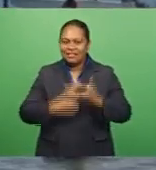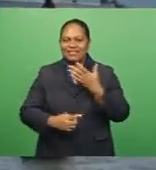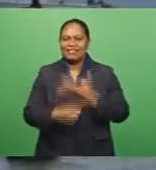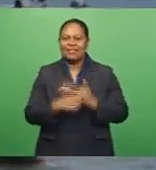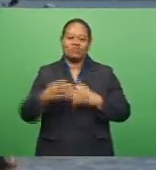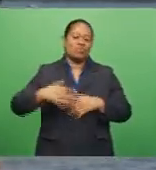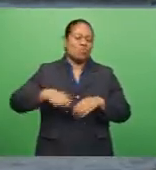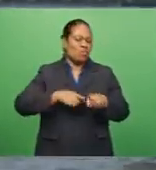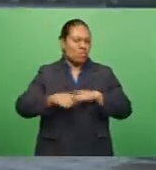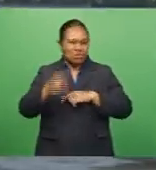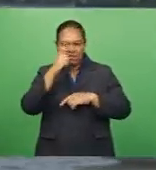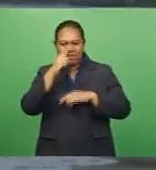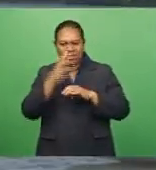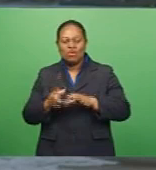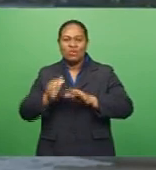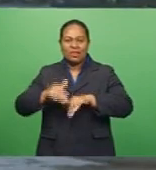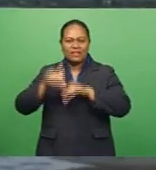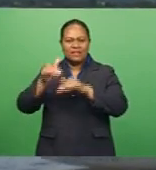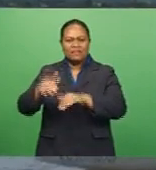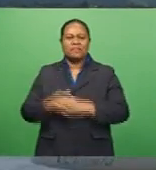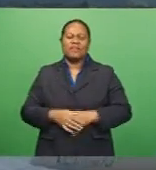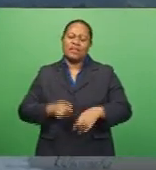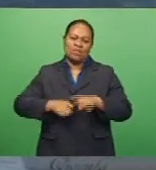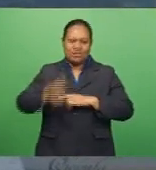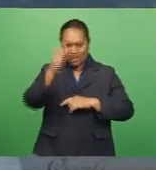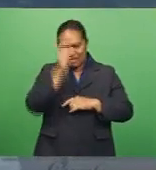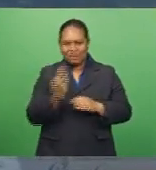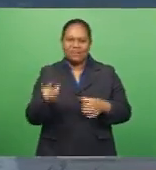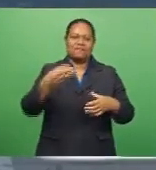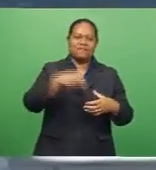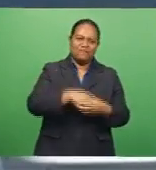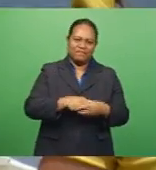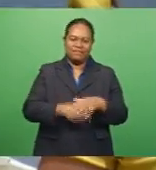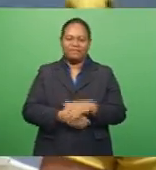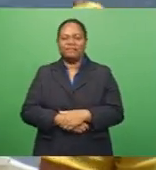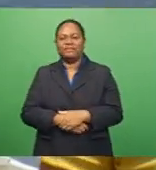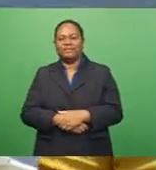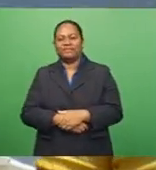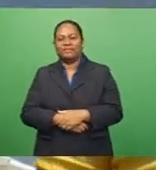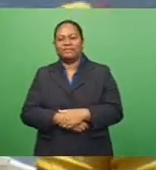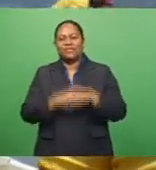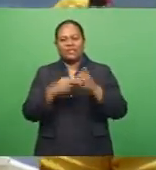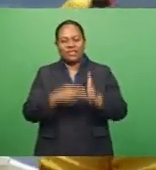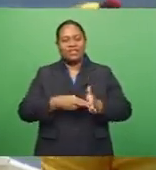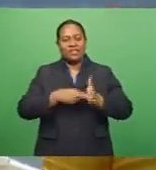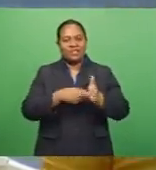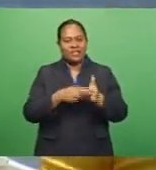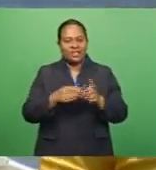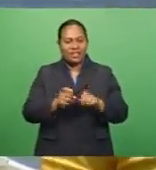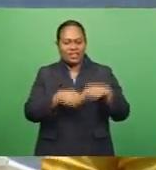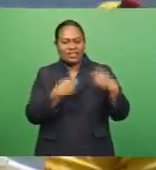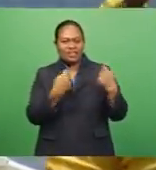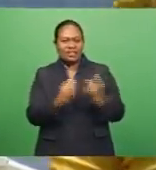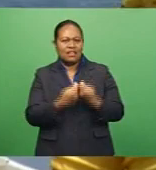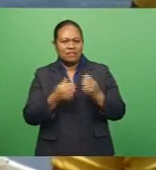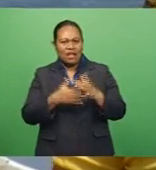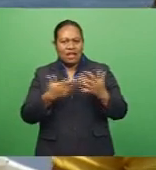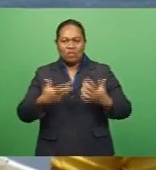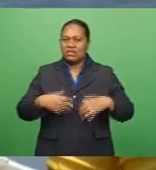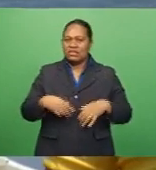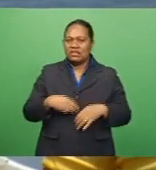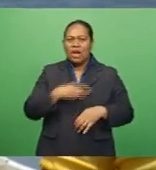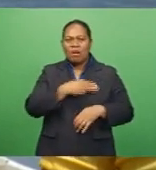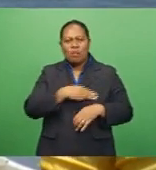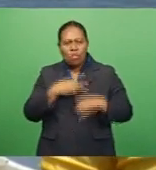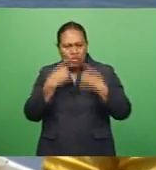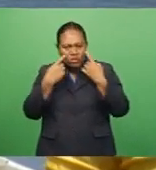participants. Four new clubs also joined the tournament. Nandi Bay has kind of been in hibernation mode for